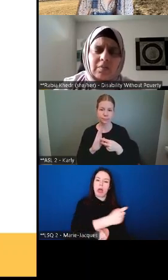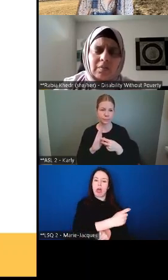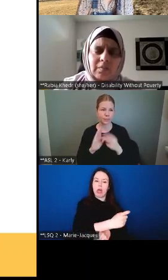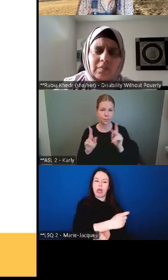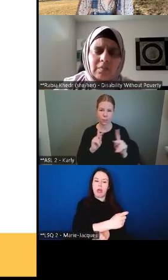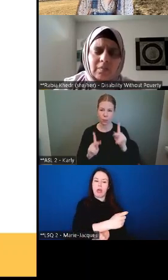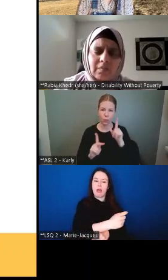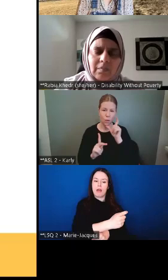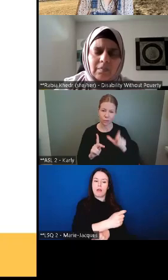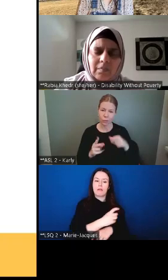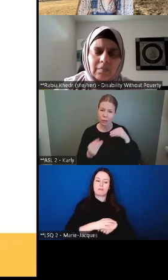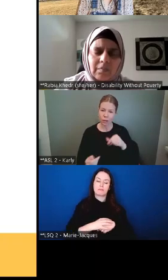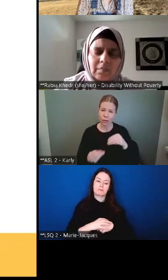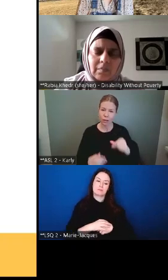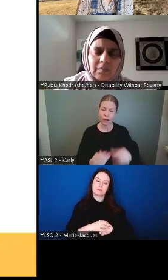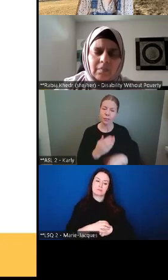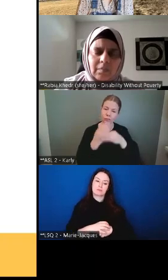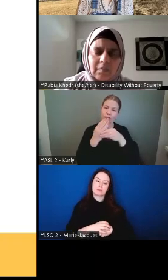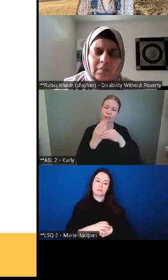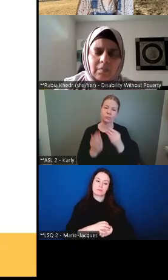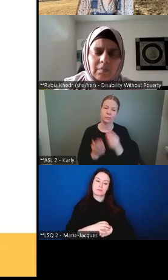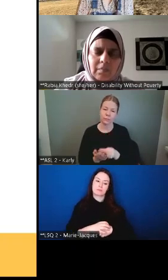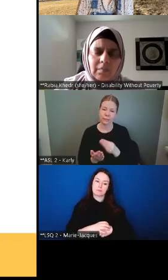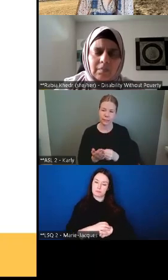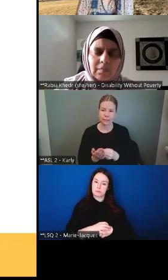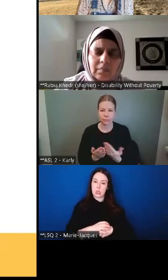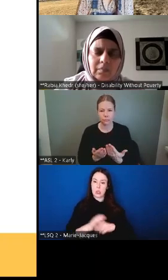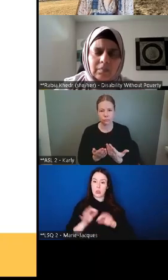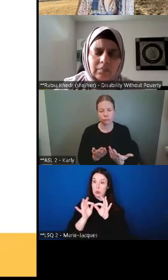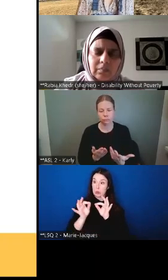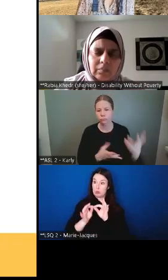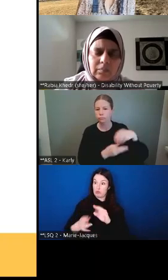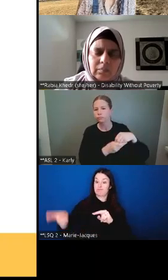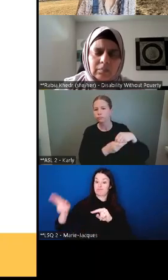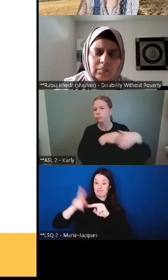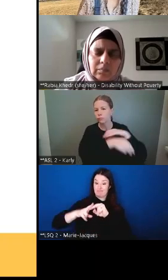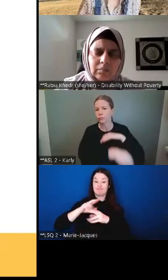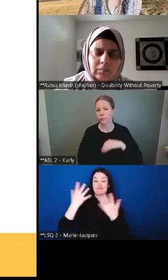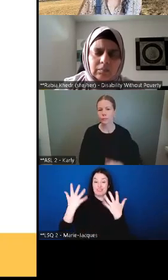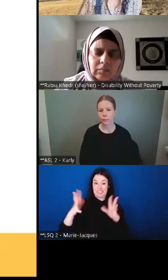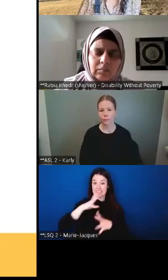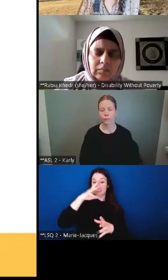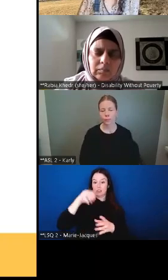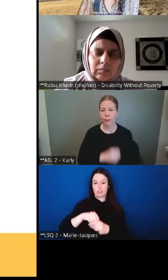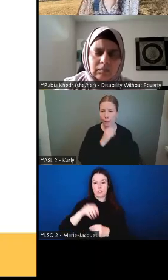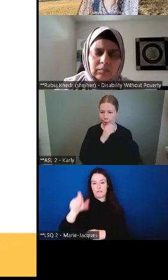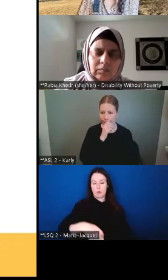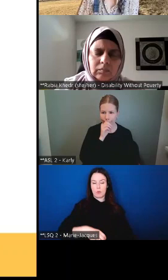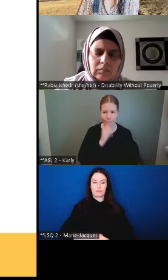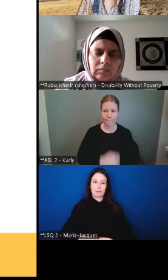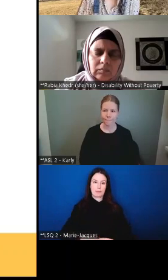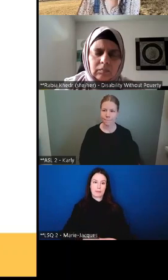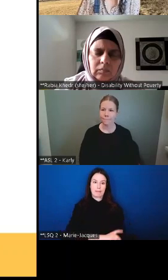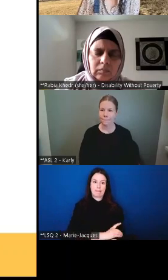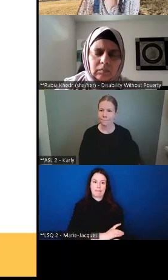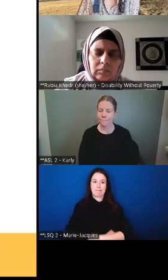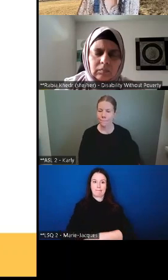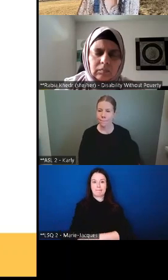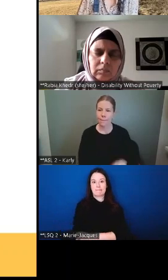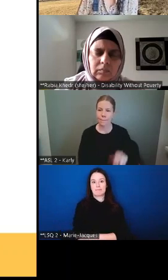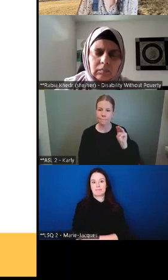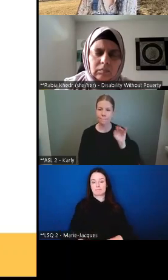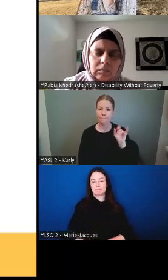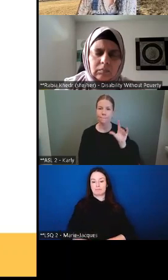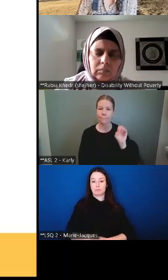one of the um really encouraging statistics out of the angus reed